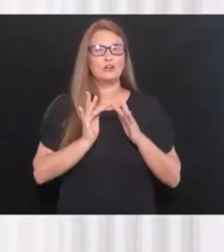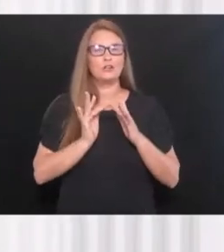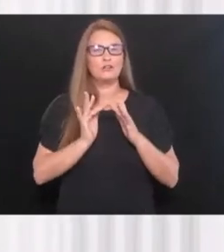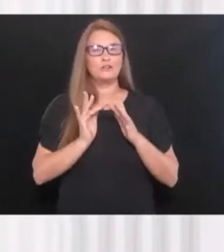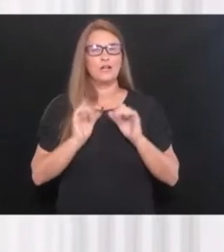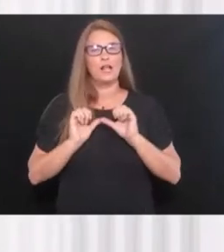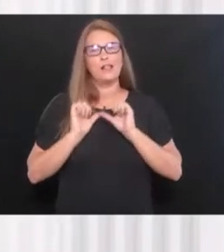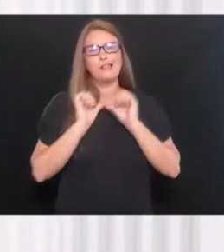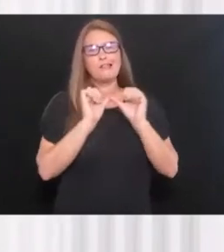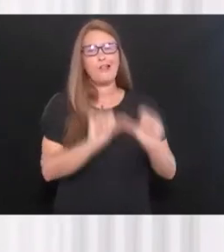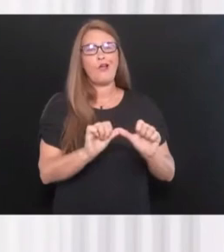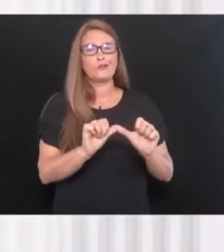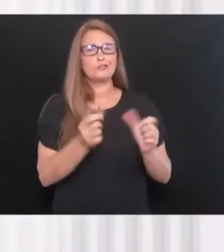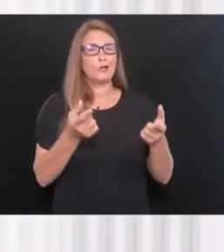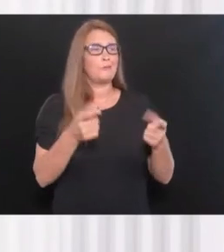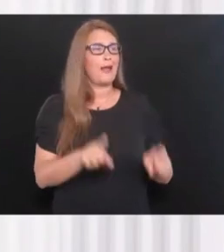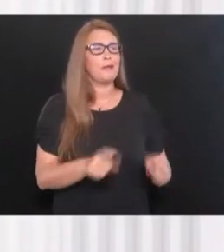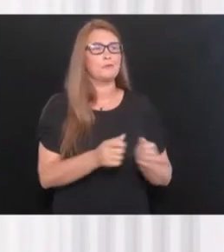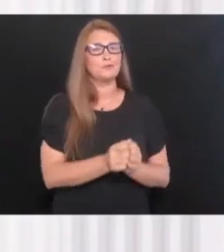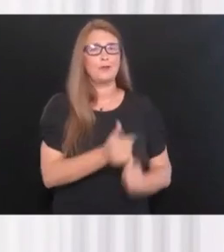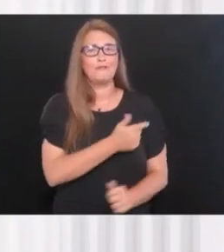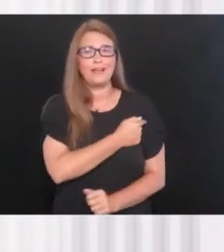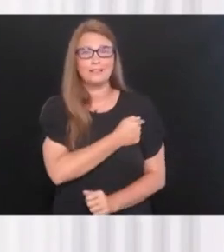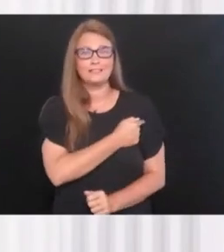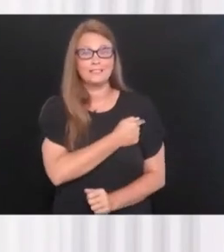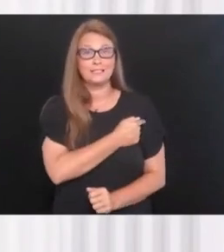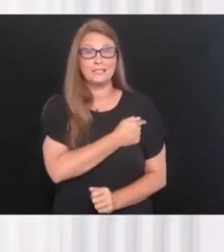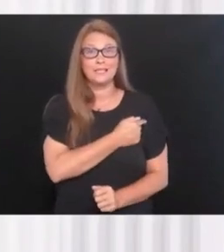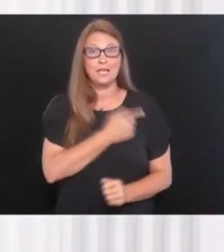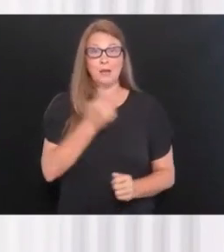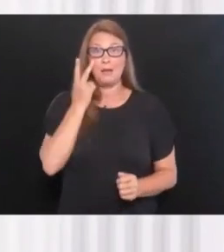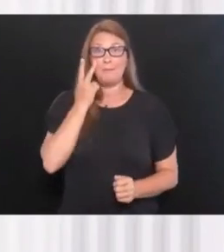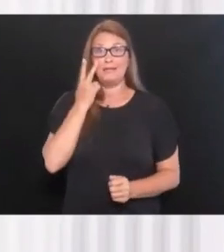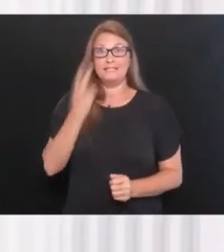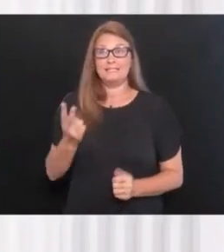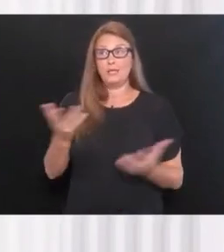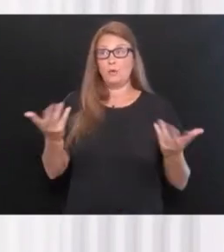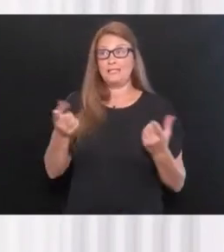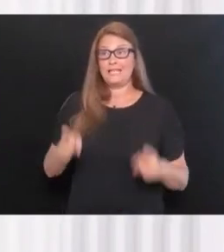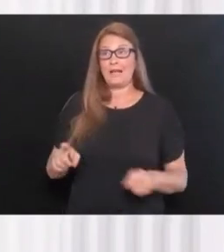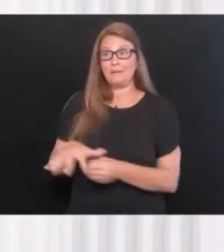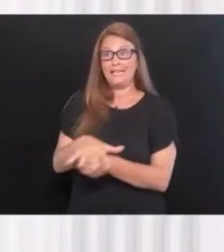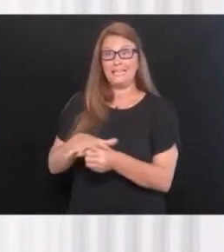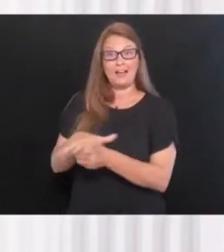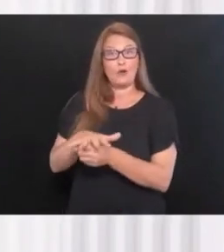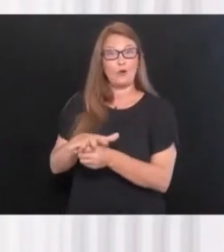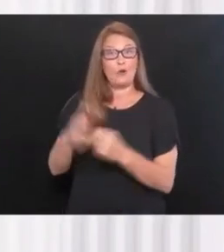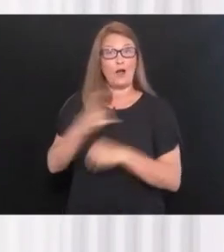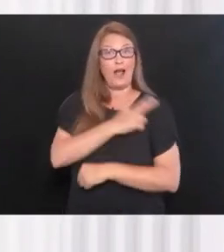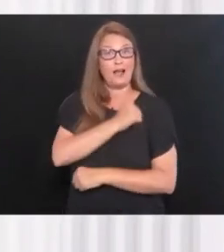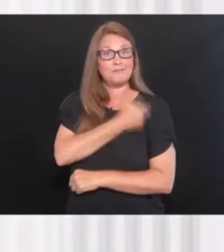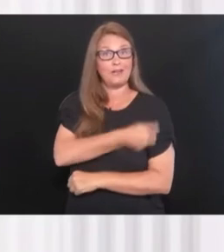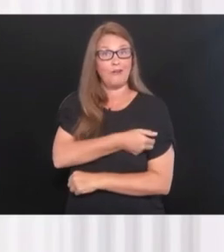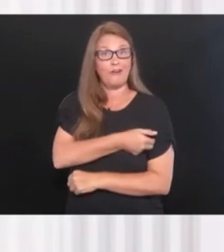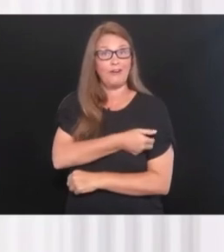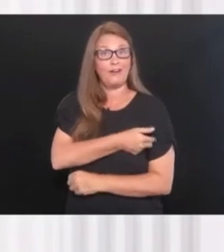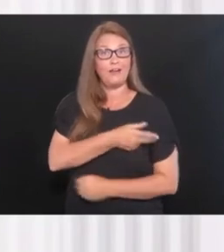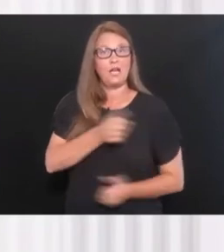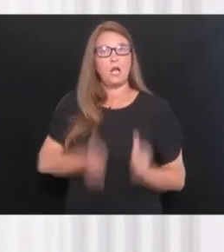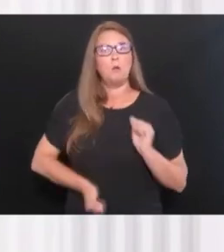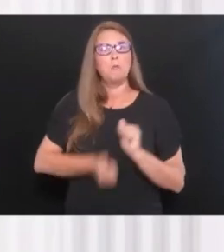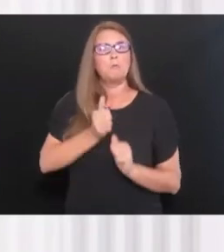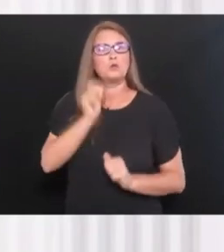effects from a vaccine. But again, look at what's going on in your local hospitals. The people that are, that are primarily